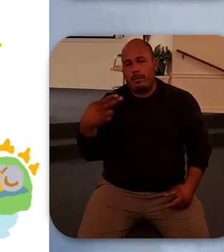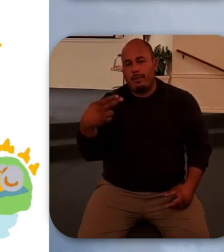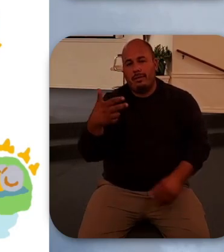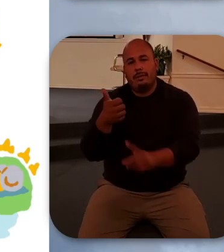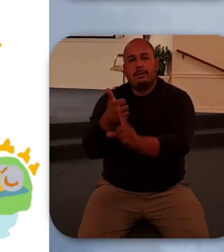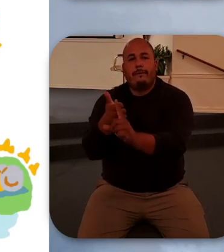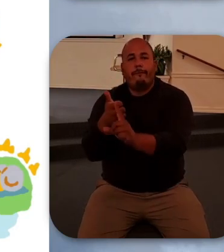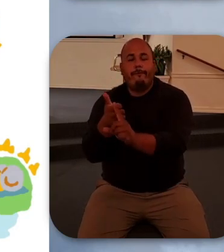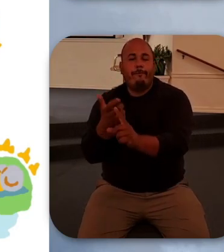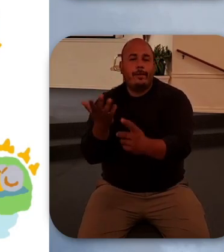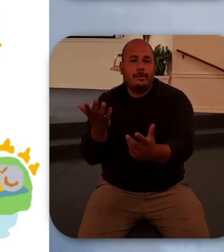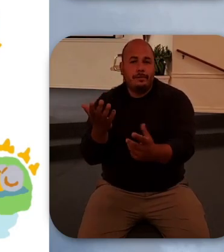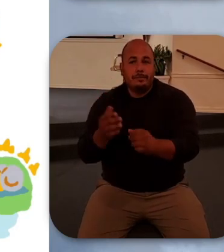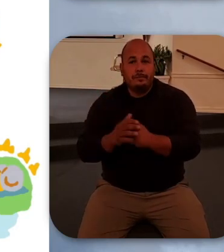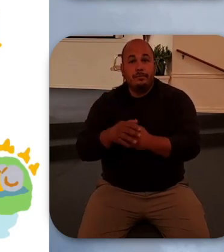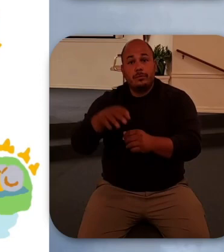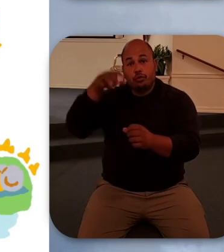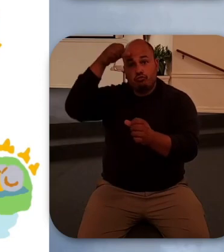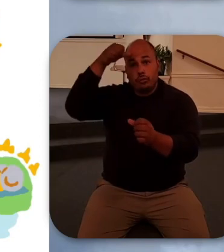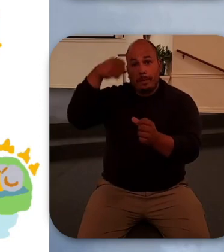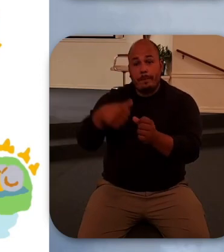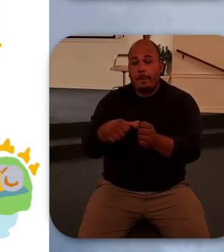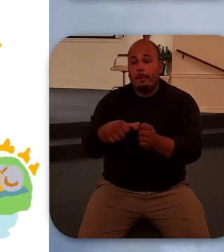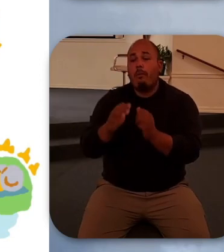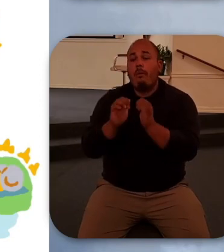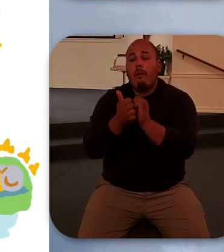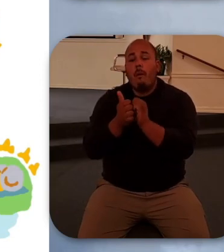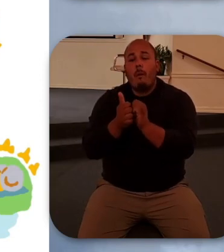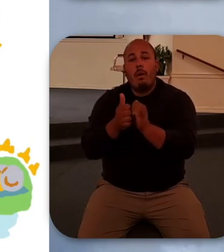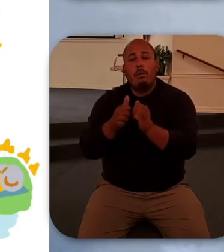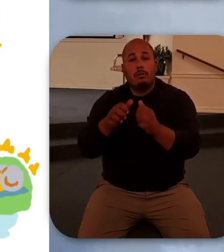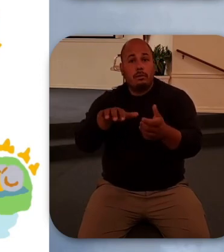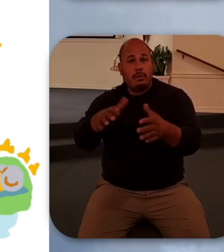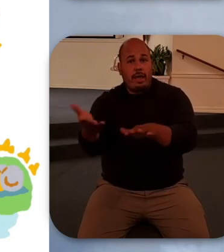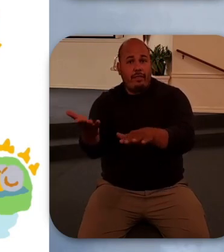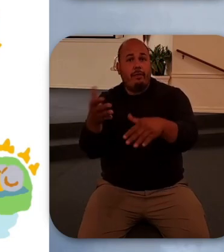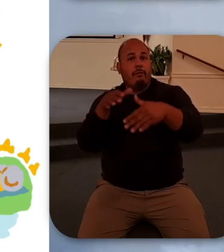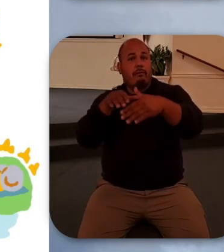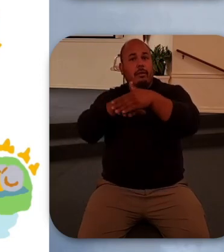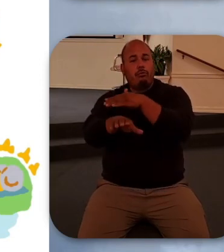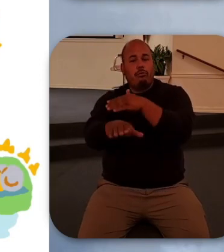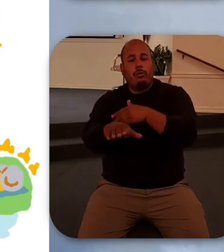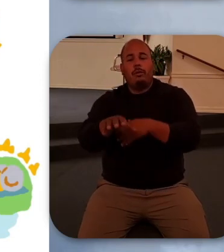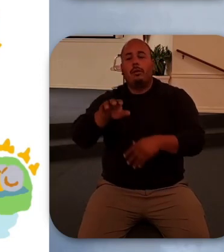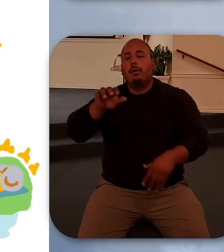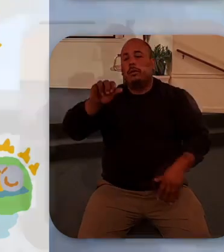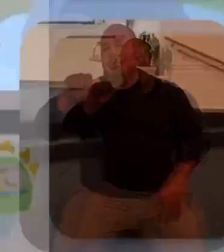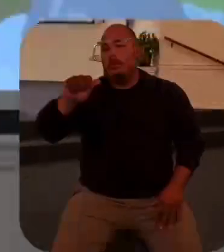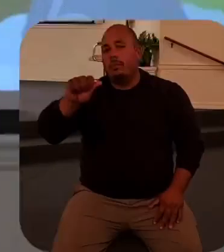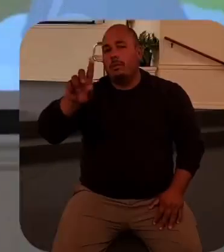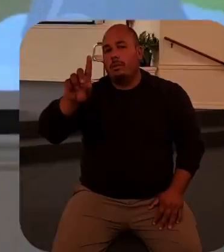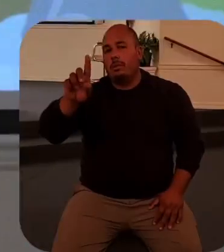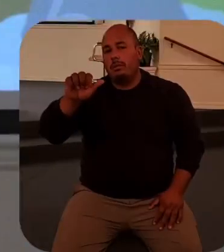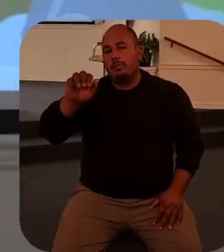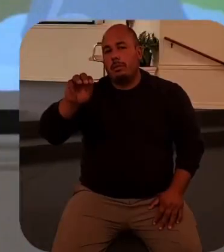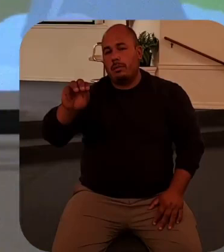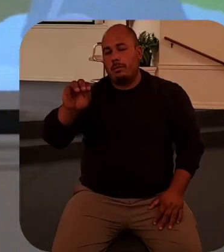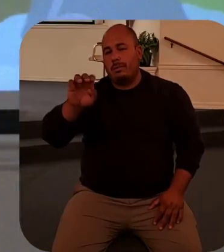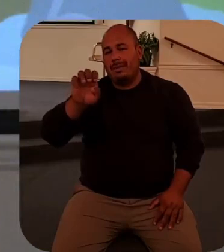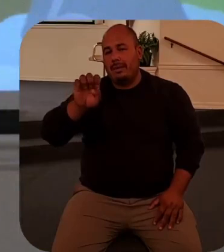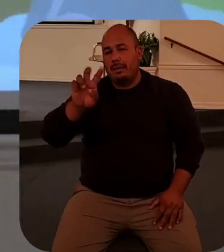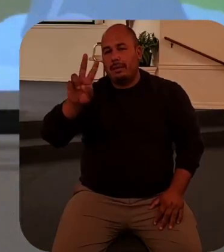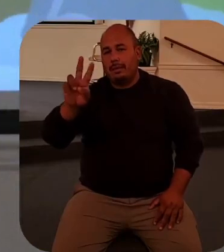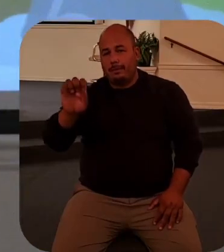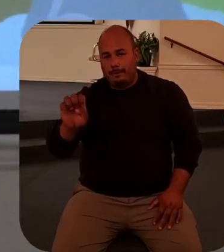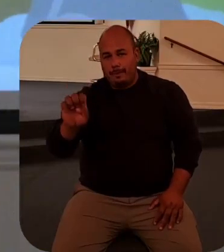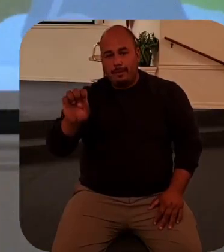remember the story of how death entered into human existence Adam and Eve the first human beings were